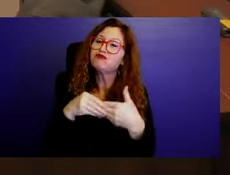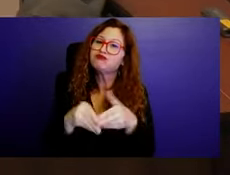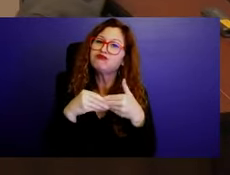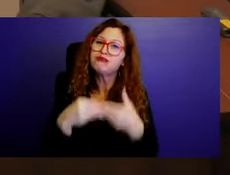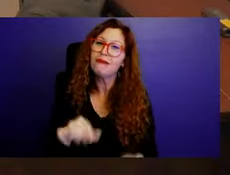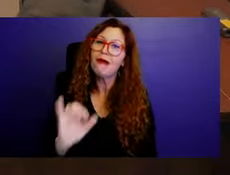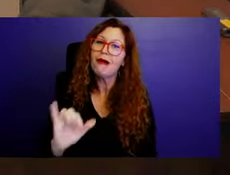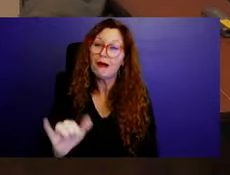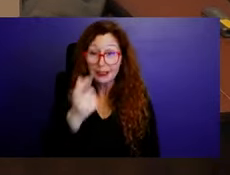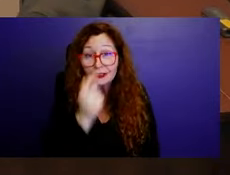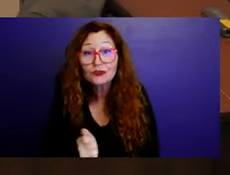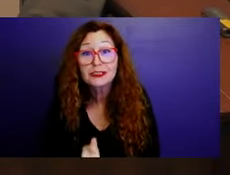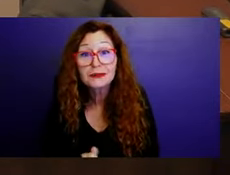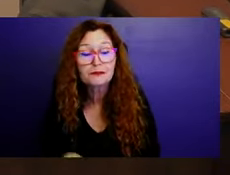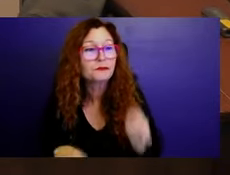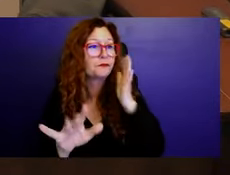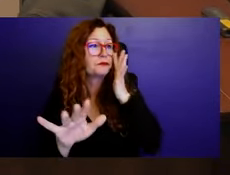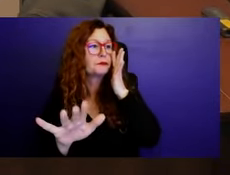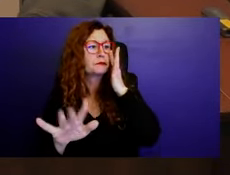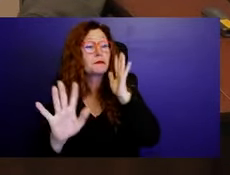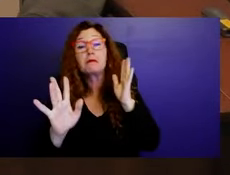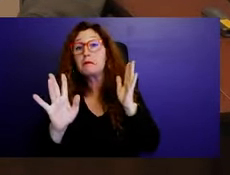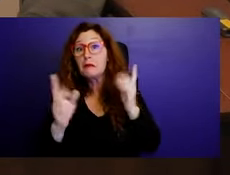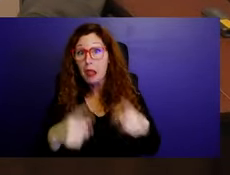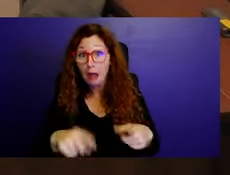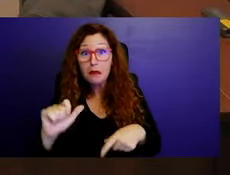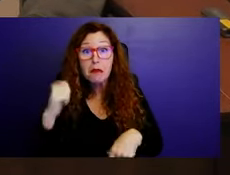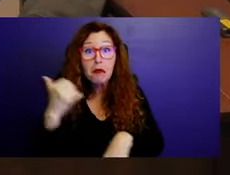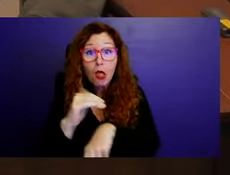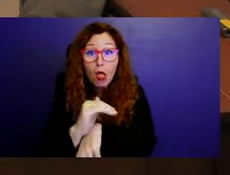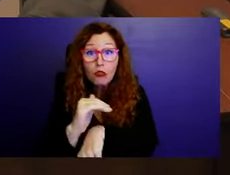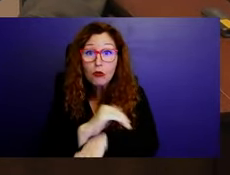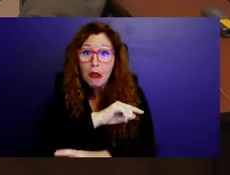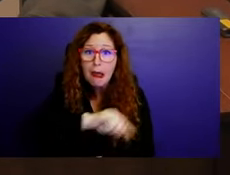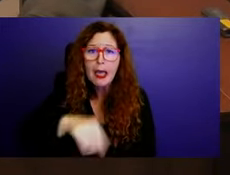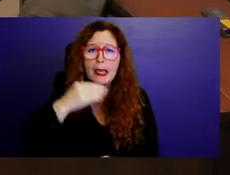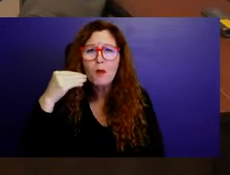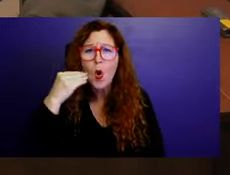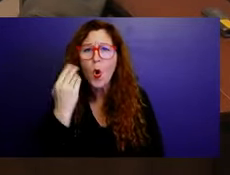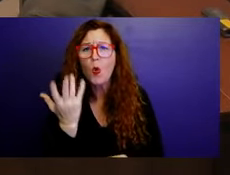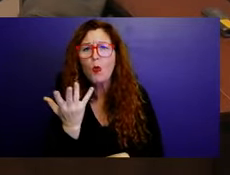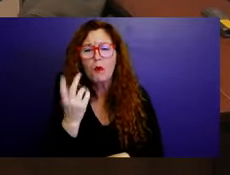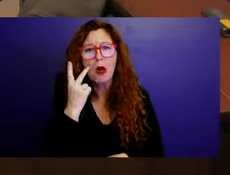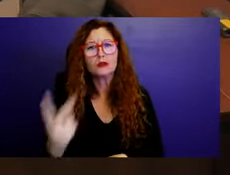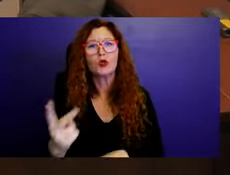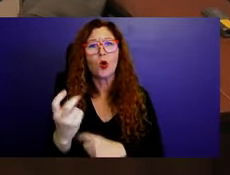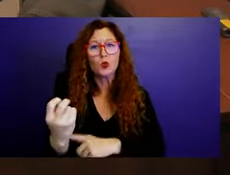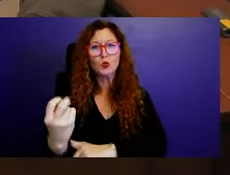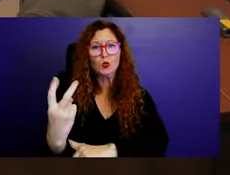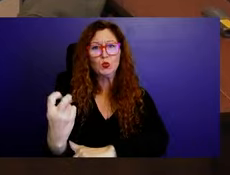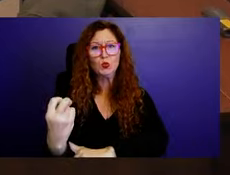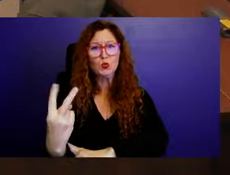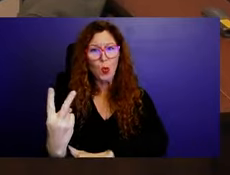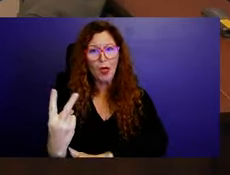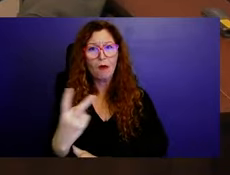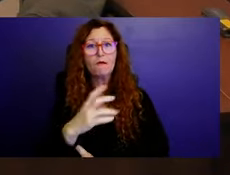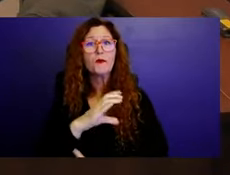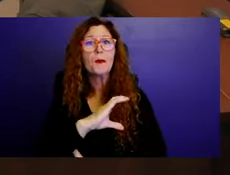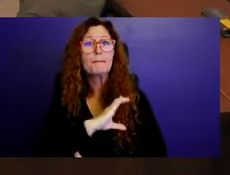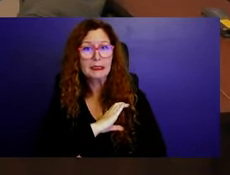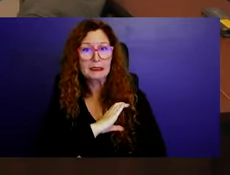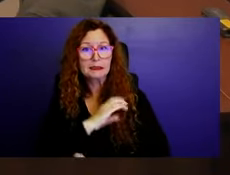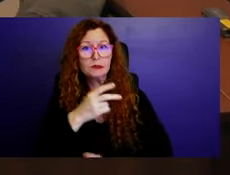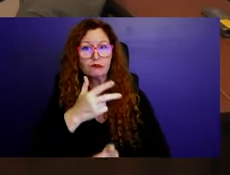was the other night I came home and I see 9, 10, 12 police cars on Boynton Beach Boulevard by I-95.